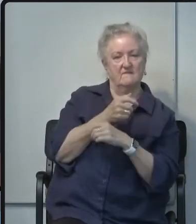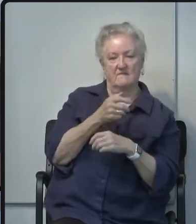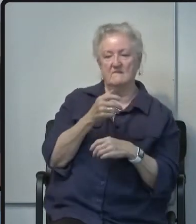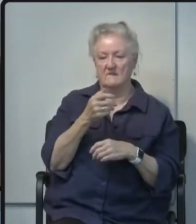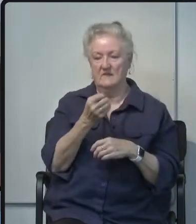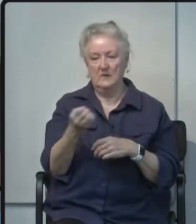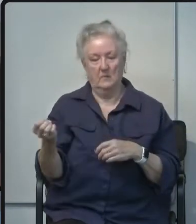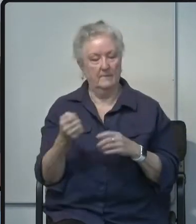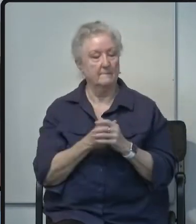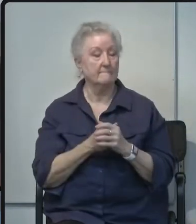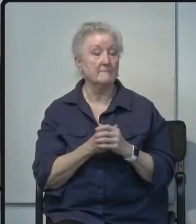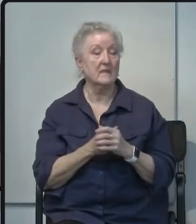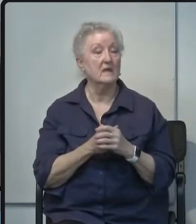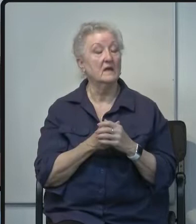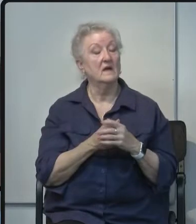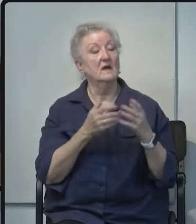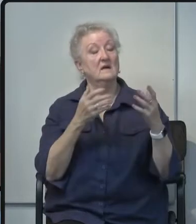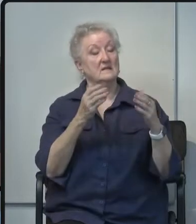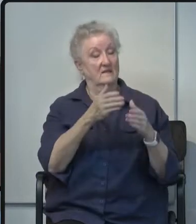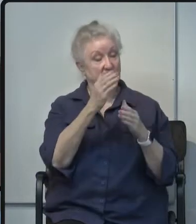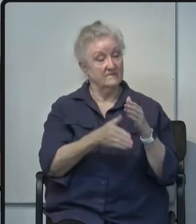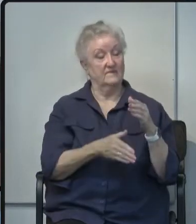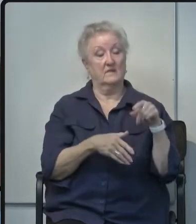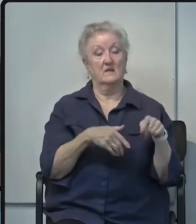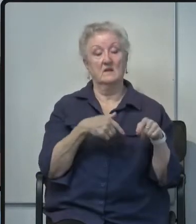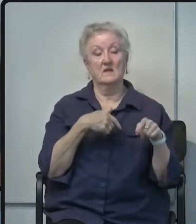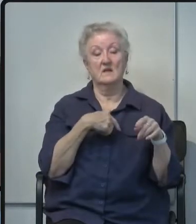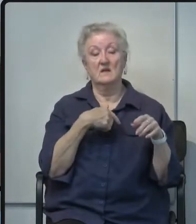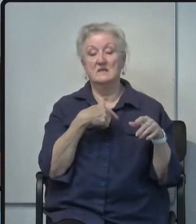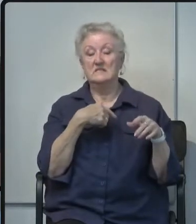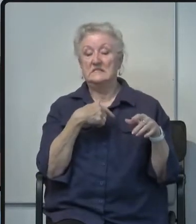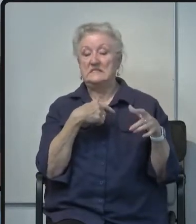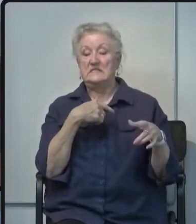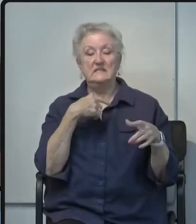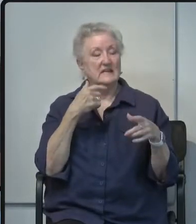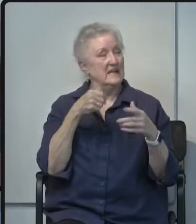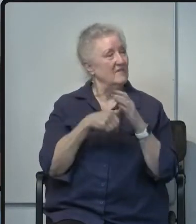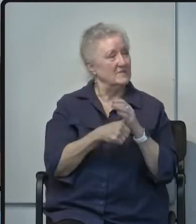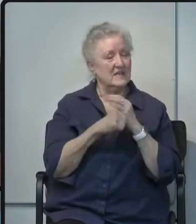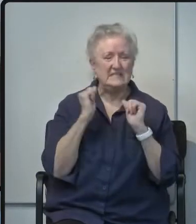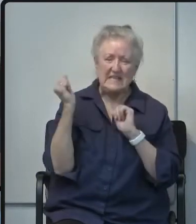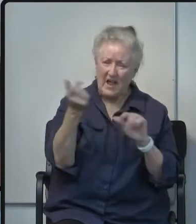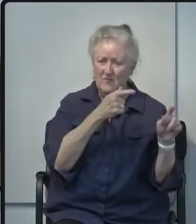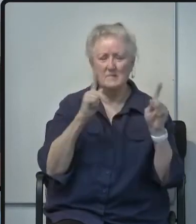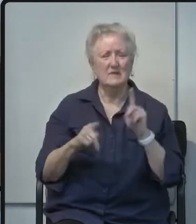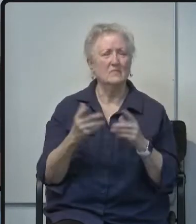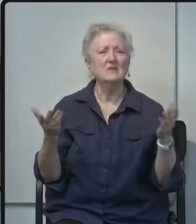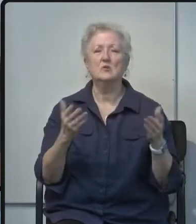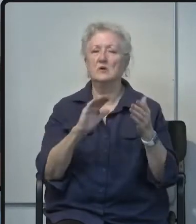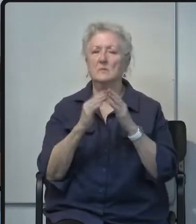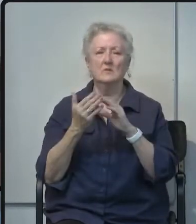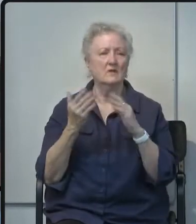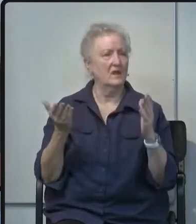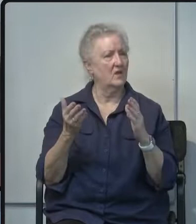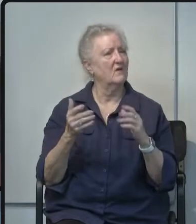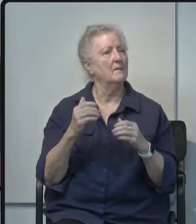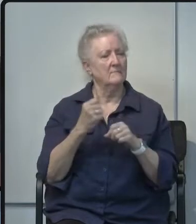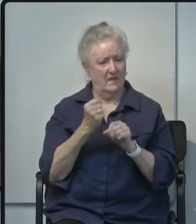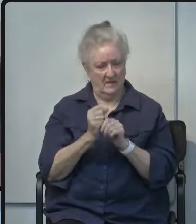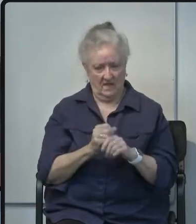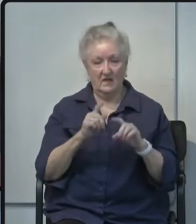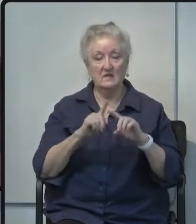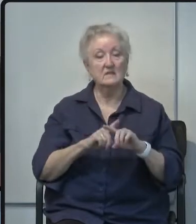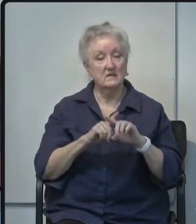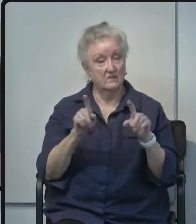in closing let me emphasize again that everybody in our community is making a difference with our physical distancing